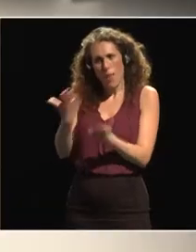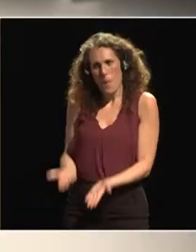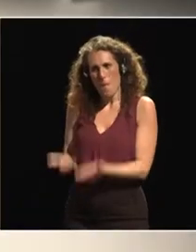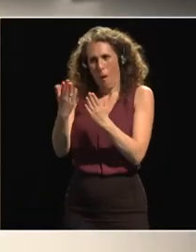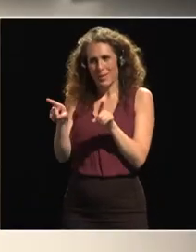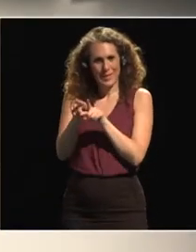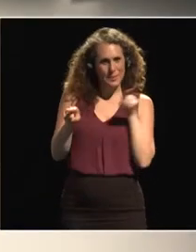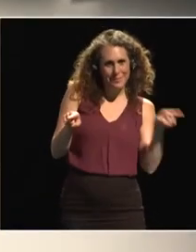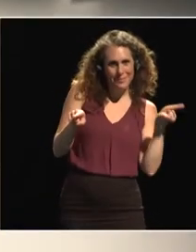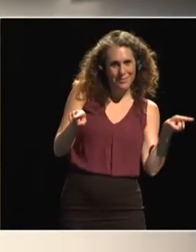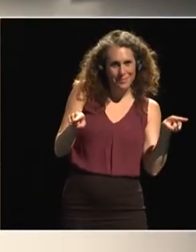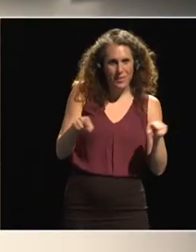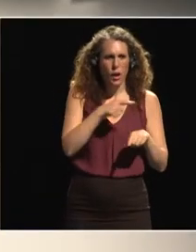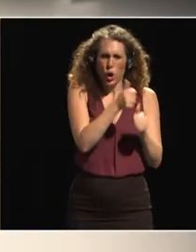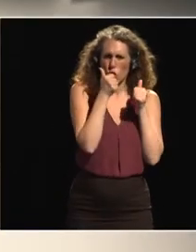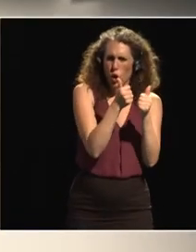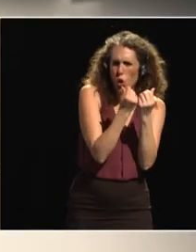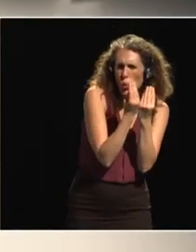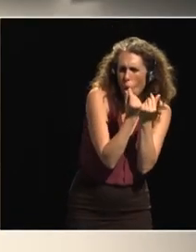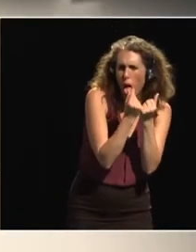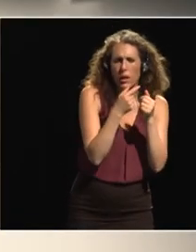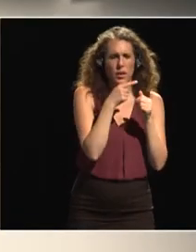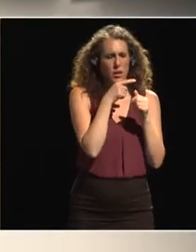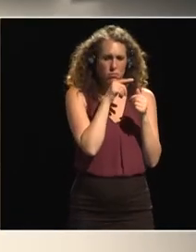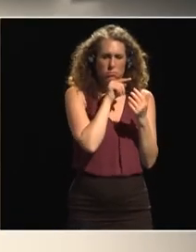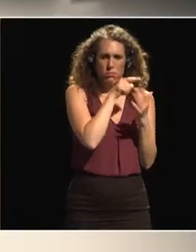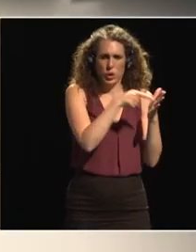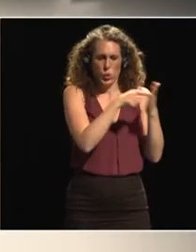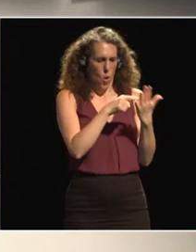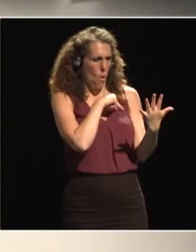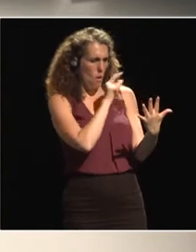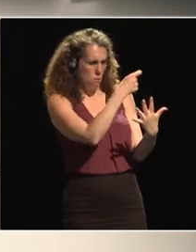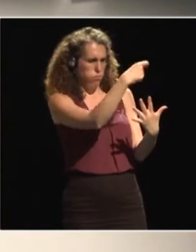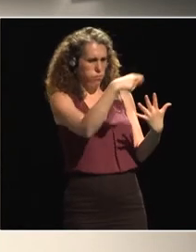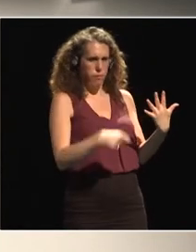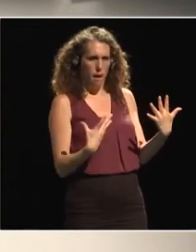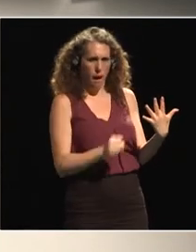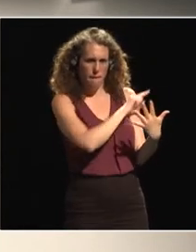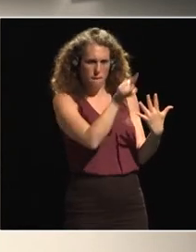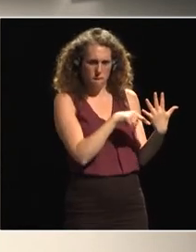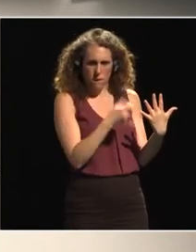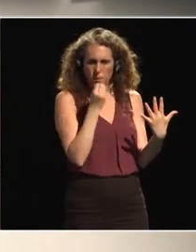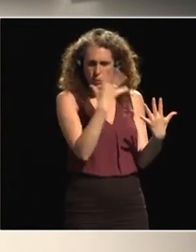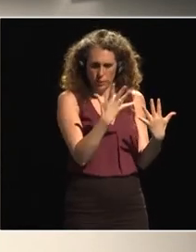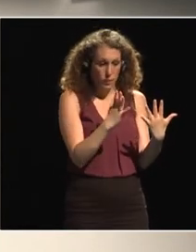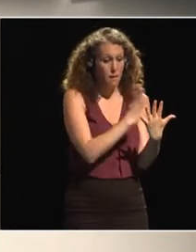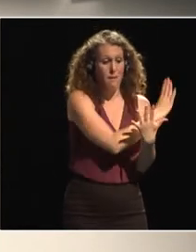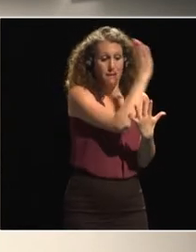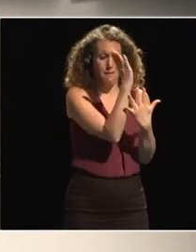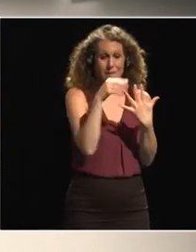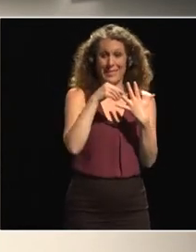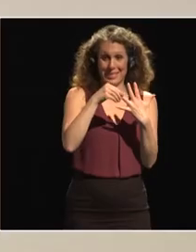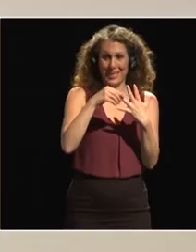symbol of excellence and quality the geographical indications fourthly the third area for action is digital